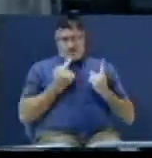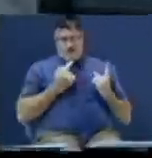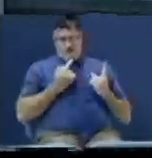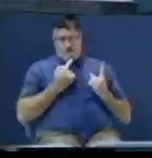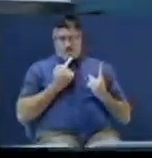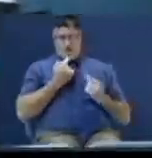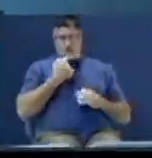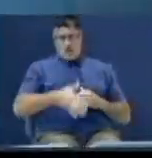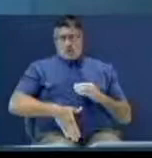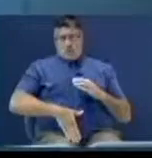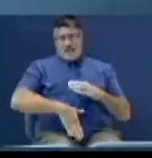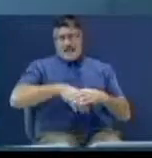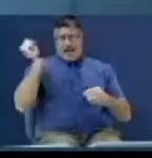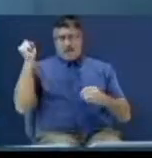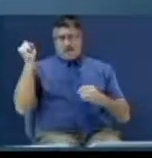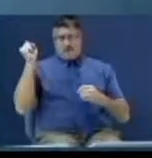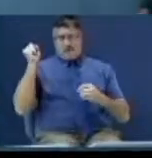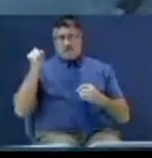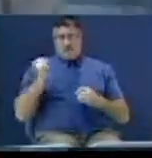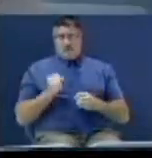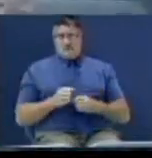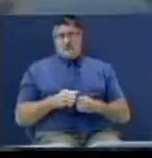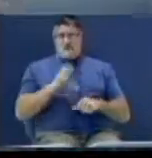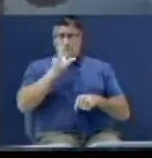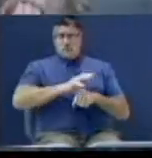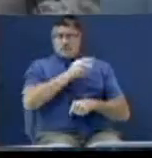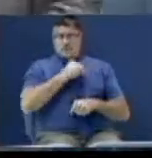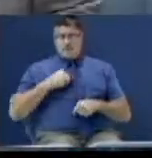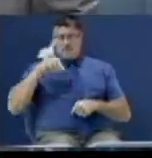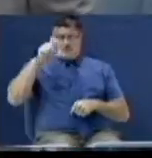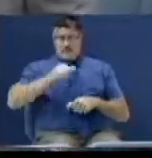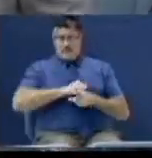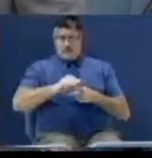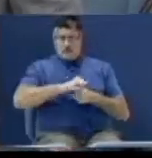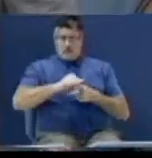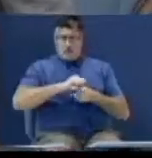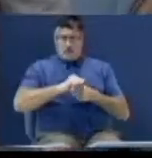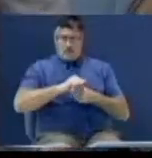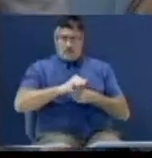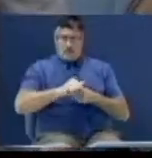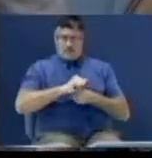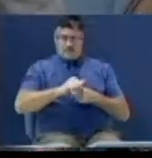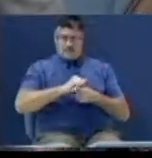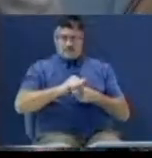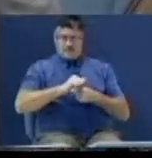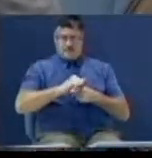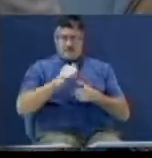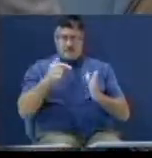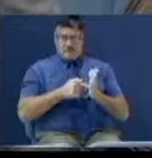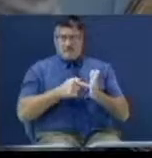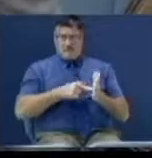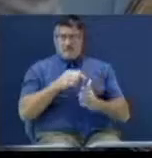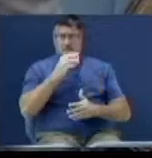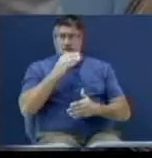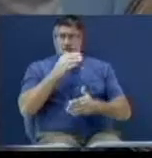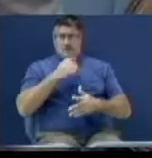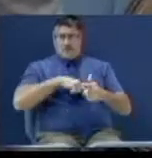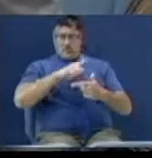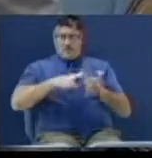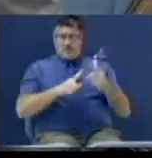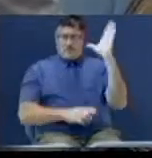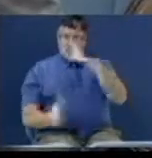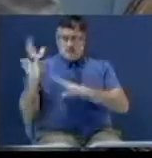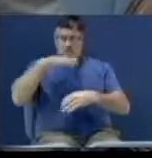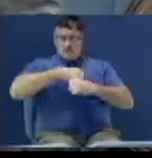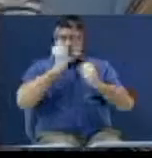if every church member would practice this, and every church that I'm preaching to right now, when some troublemaker comes and